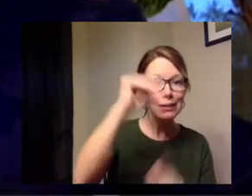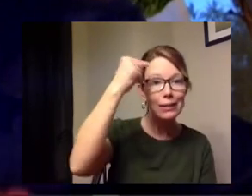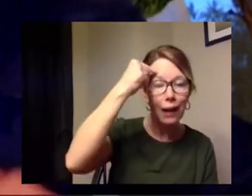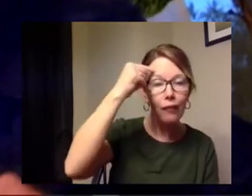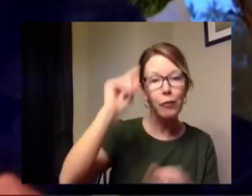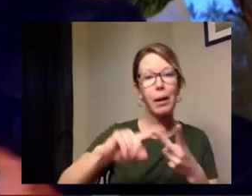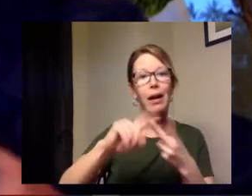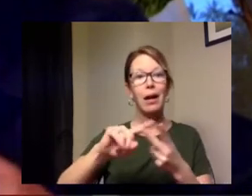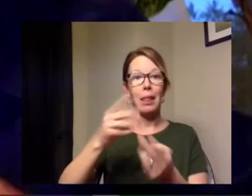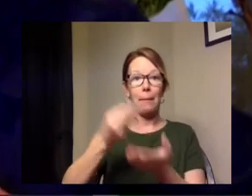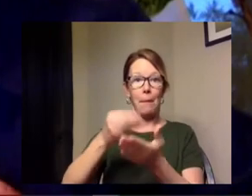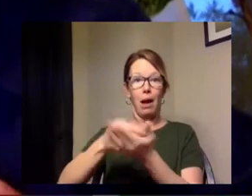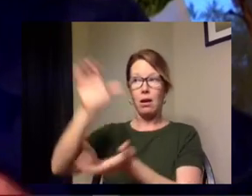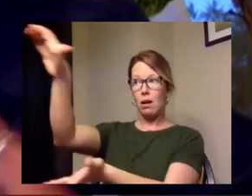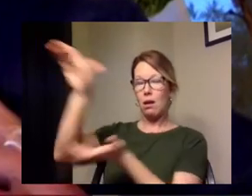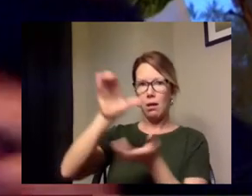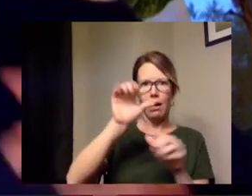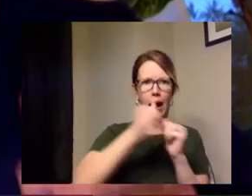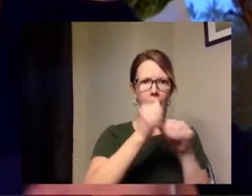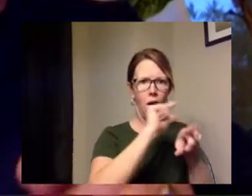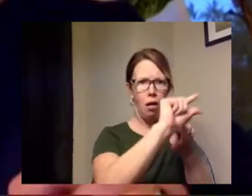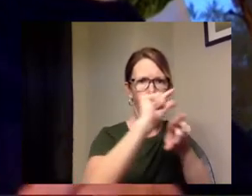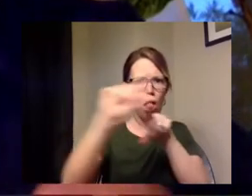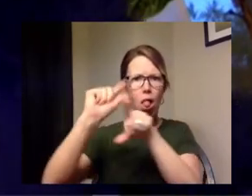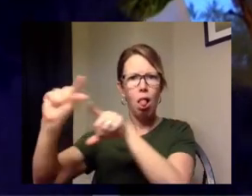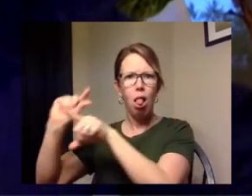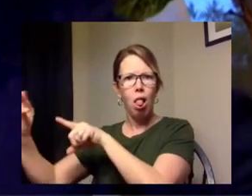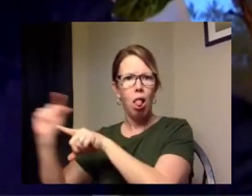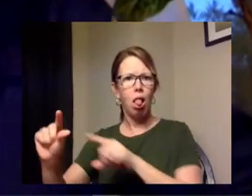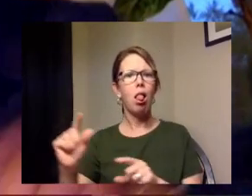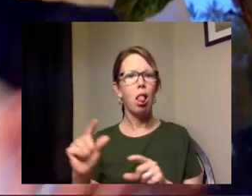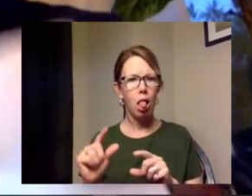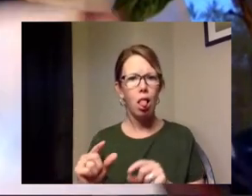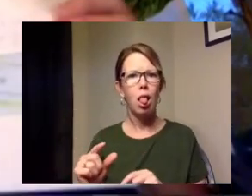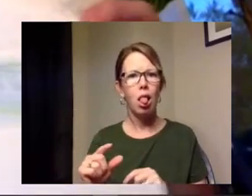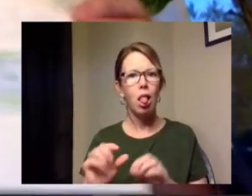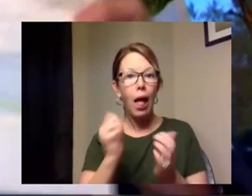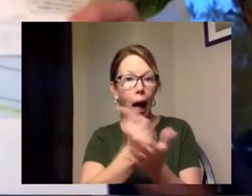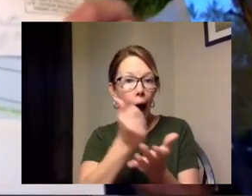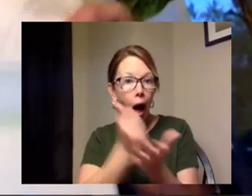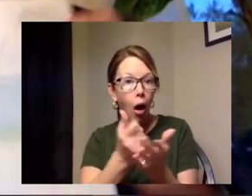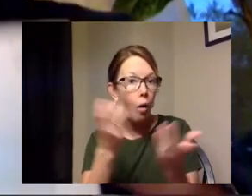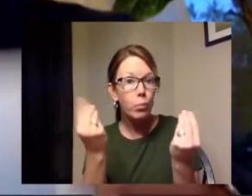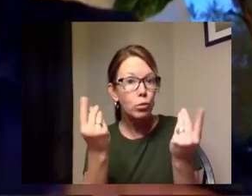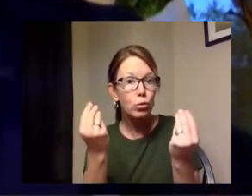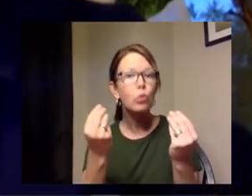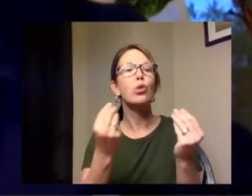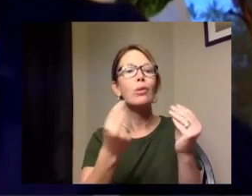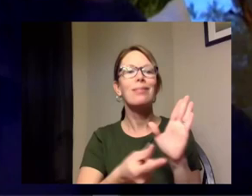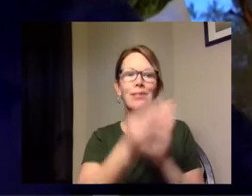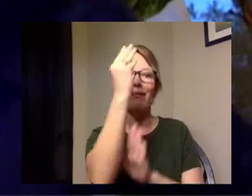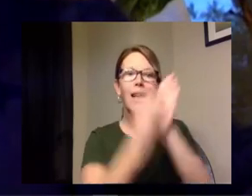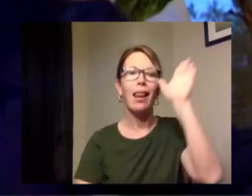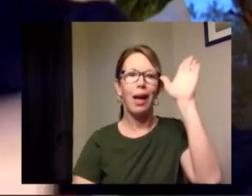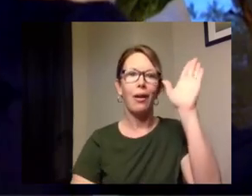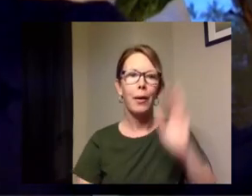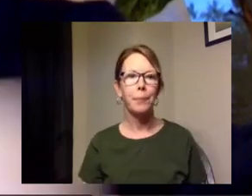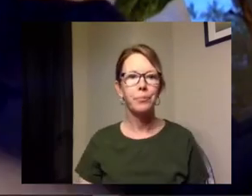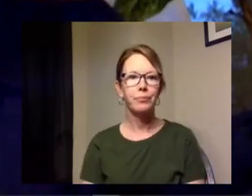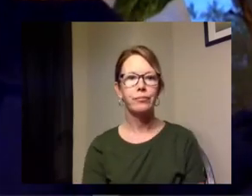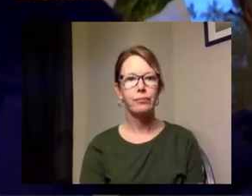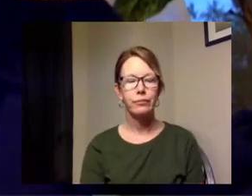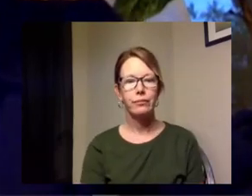funds and so forth so you can help by doing it get that sheet out go